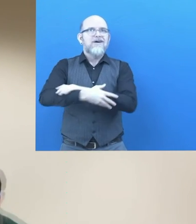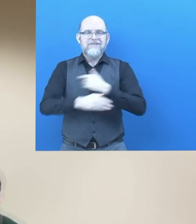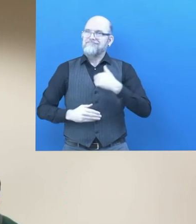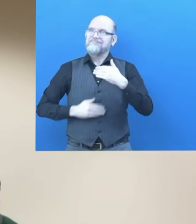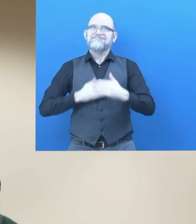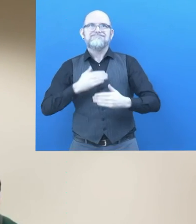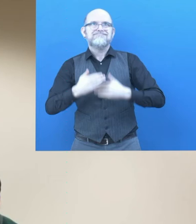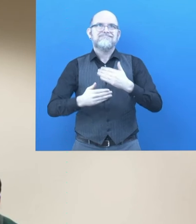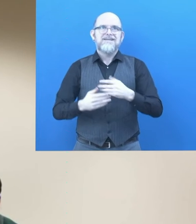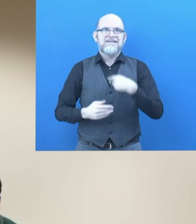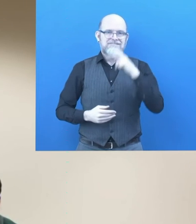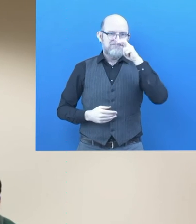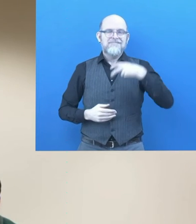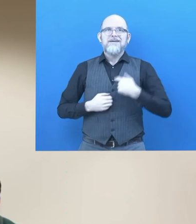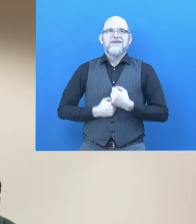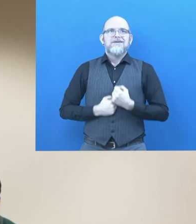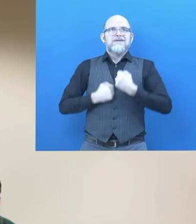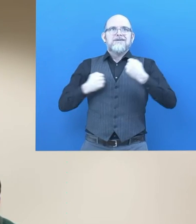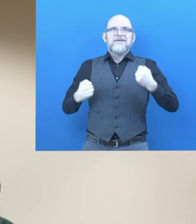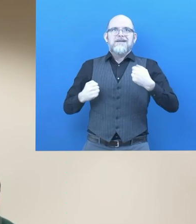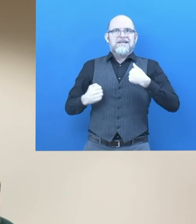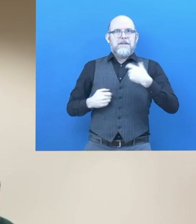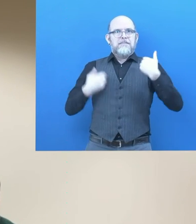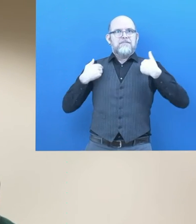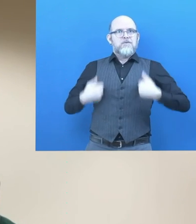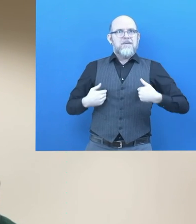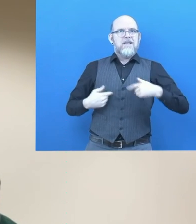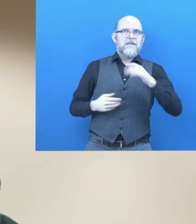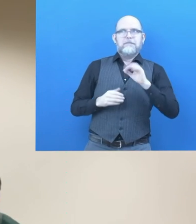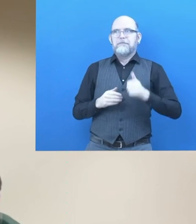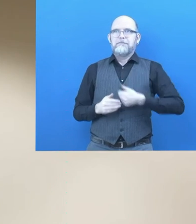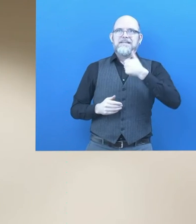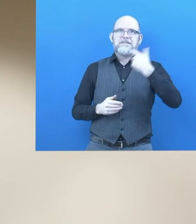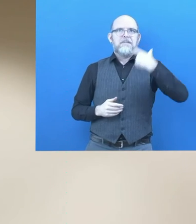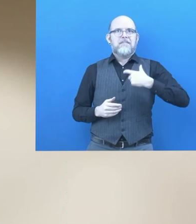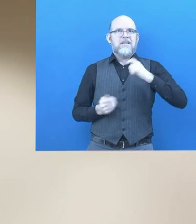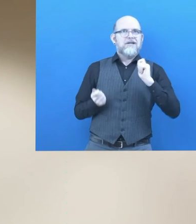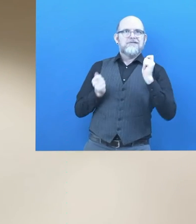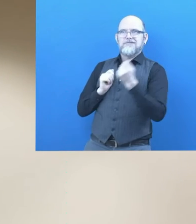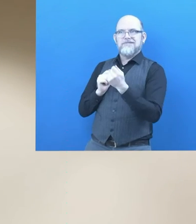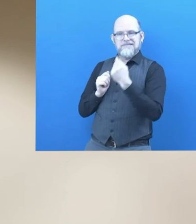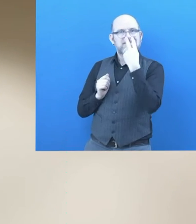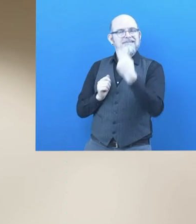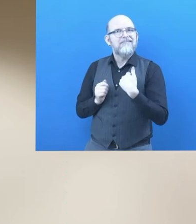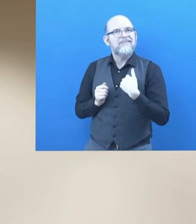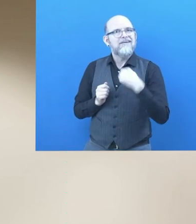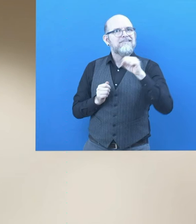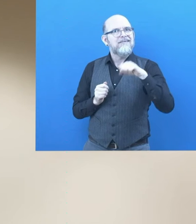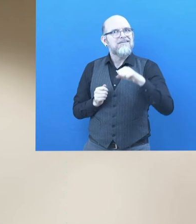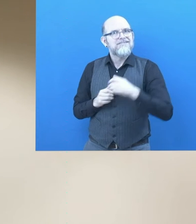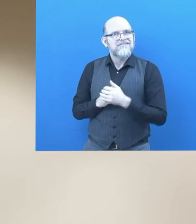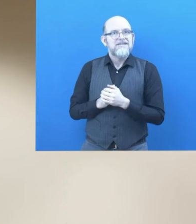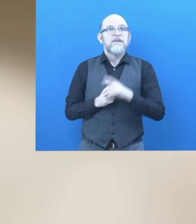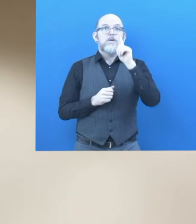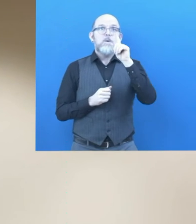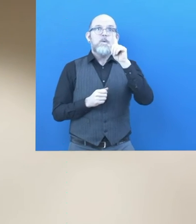you know, helps me, um, to become a better person. By getting this new full time